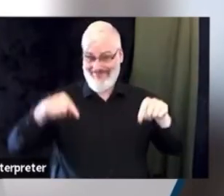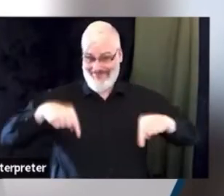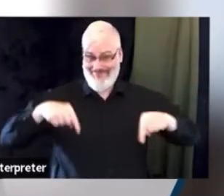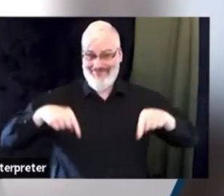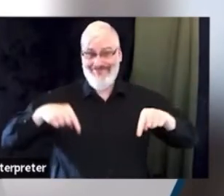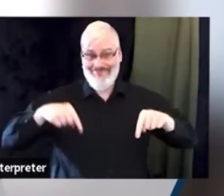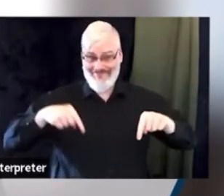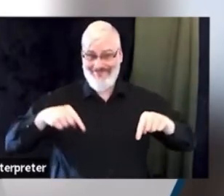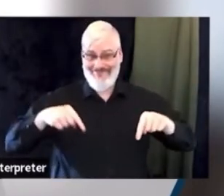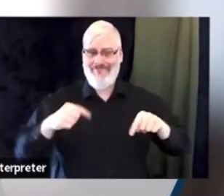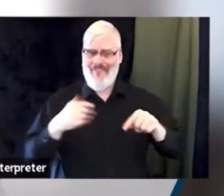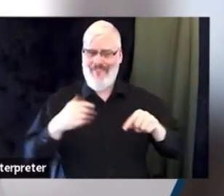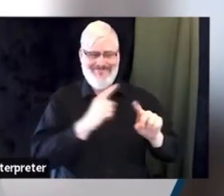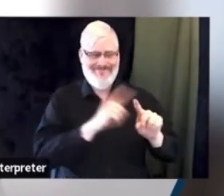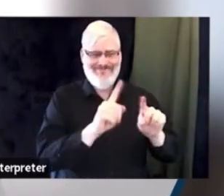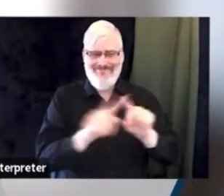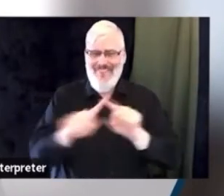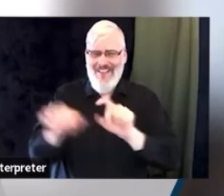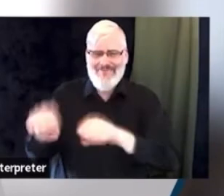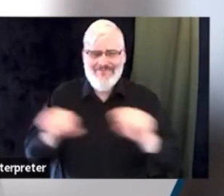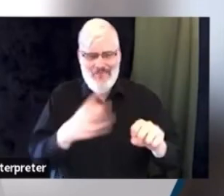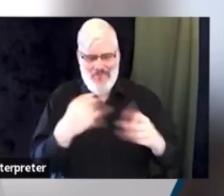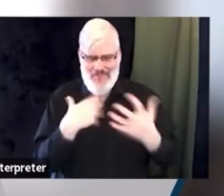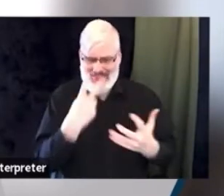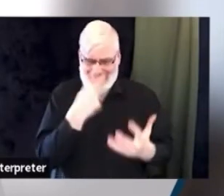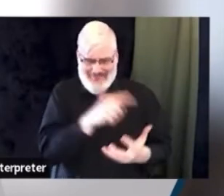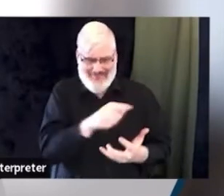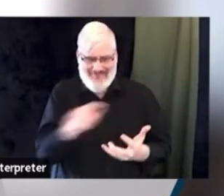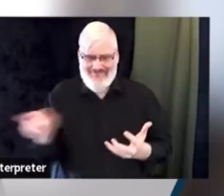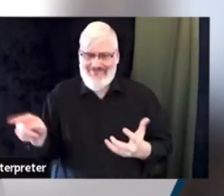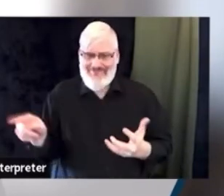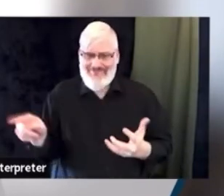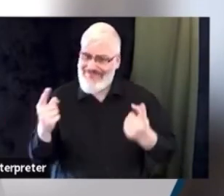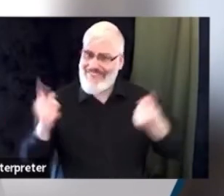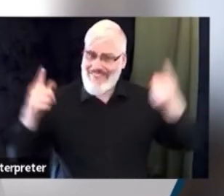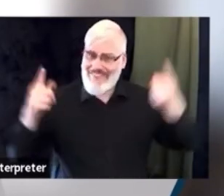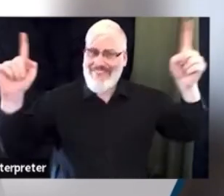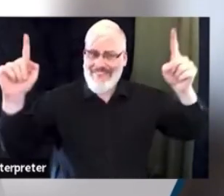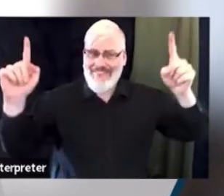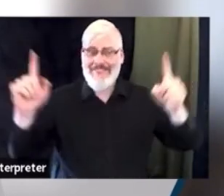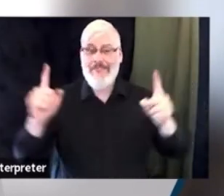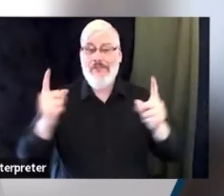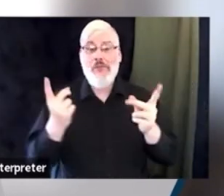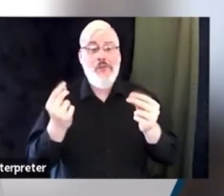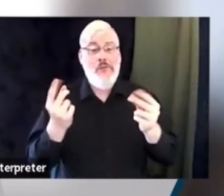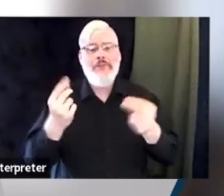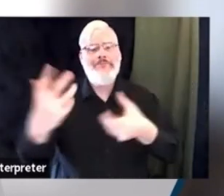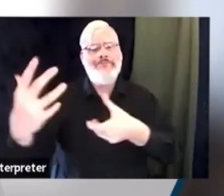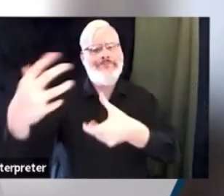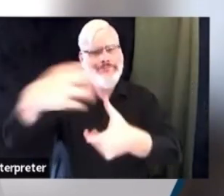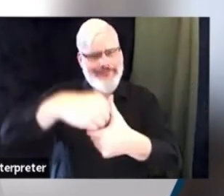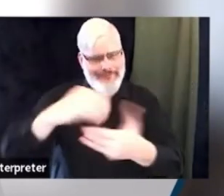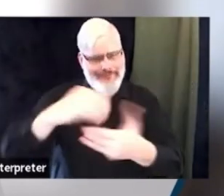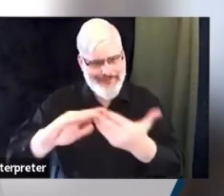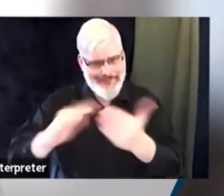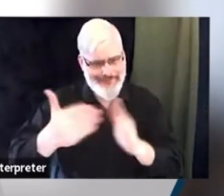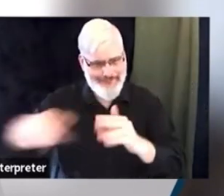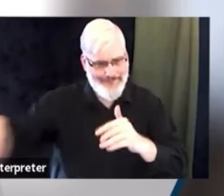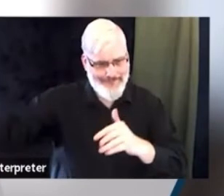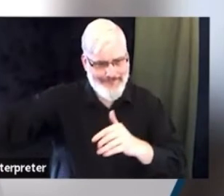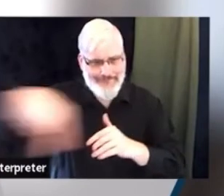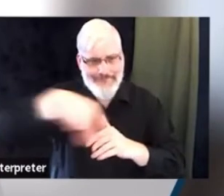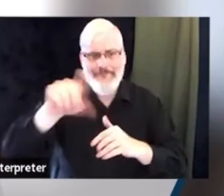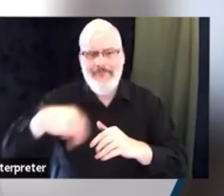out in the community and working with community groups, hosting sessions throughout the year, even when we're not having hiring